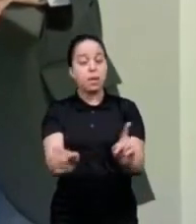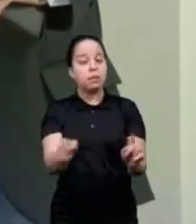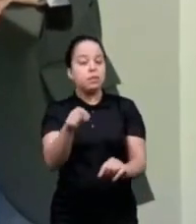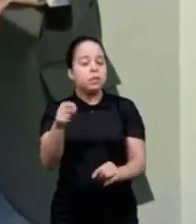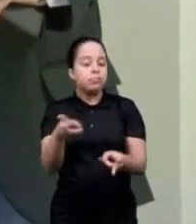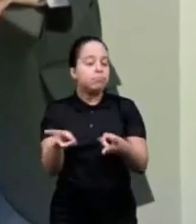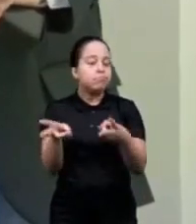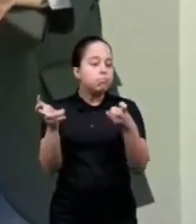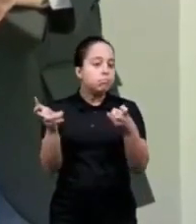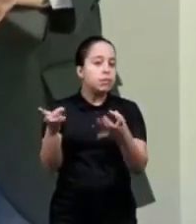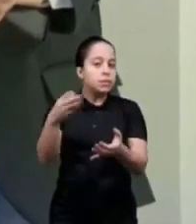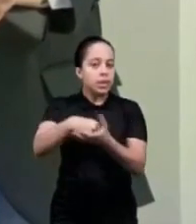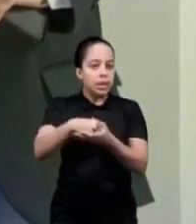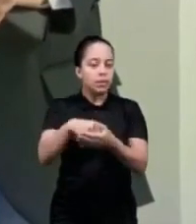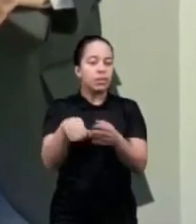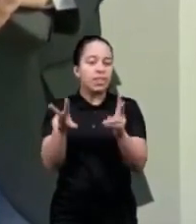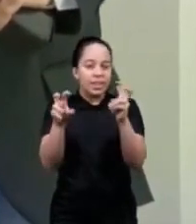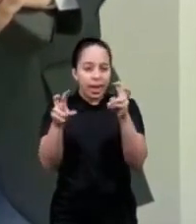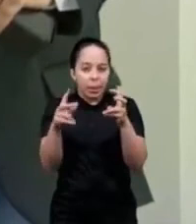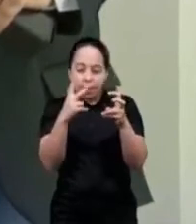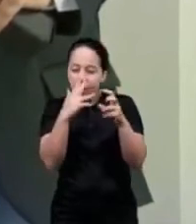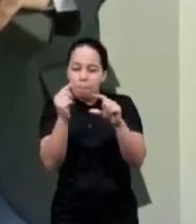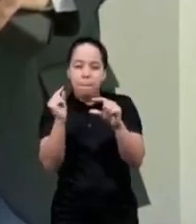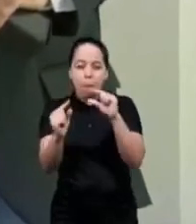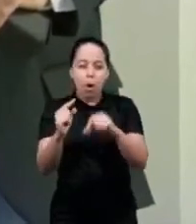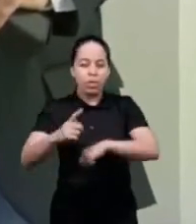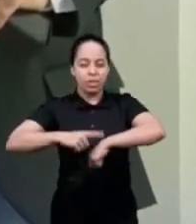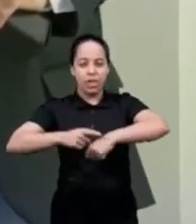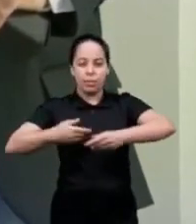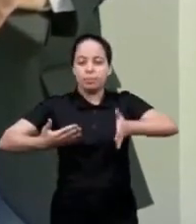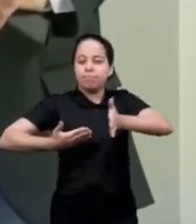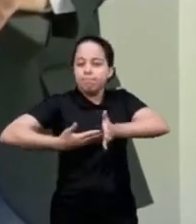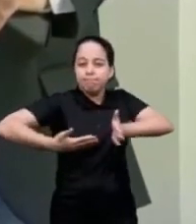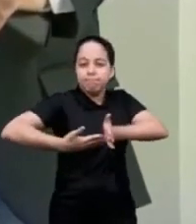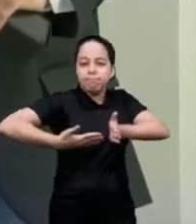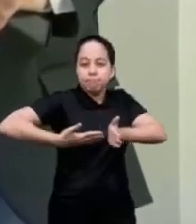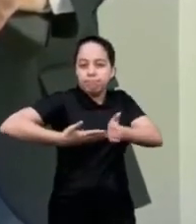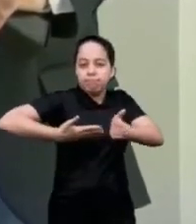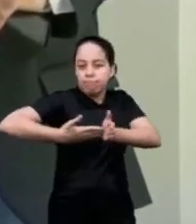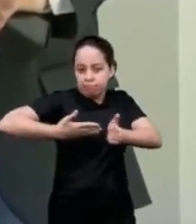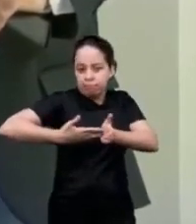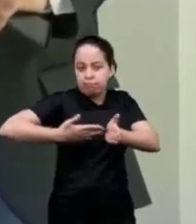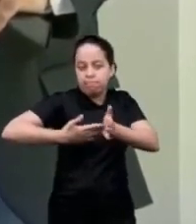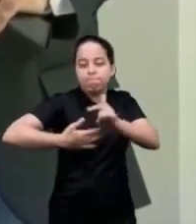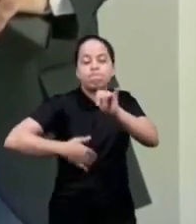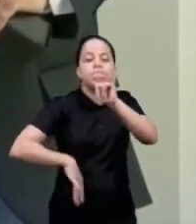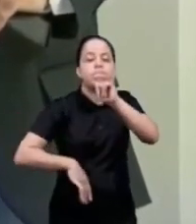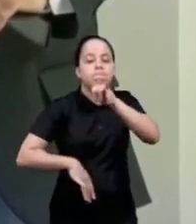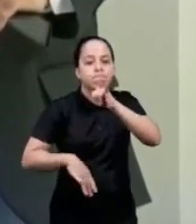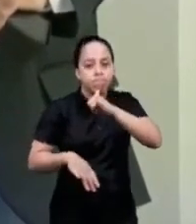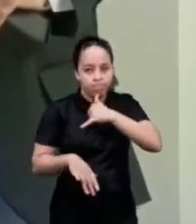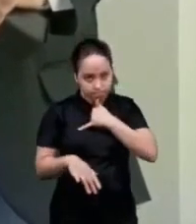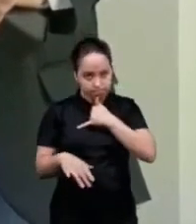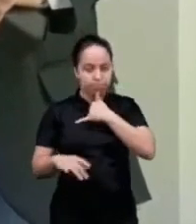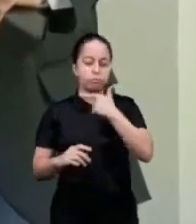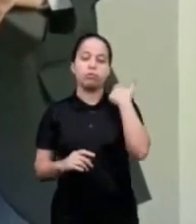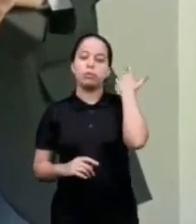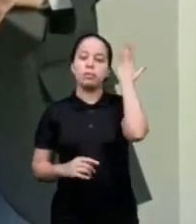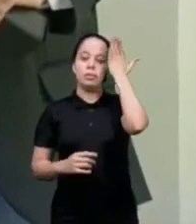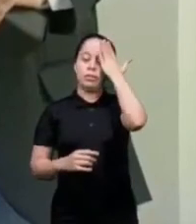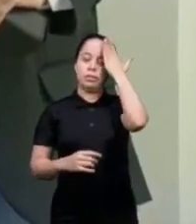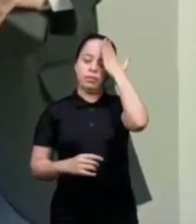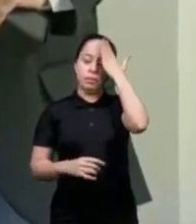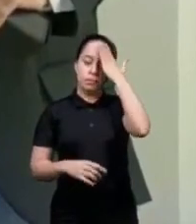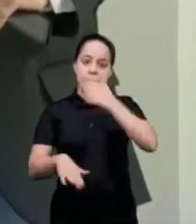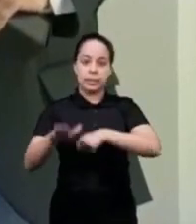how the time was limited and unfortunately we